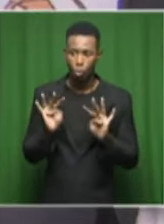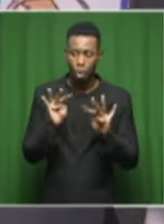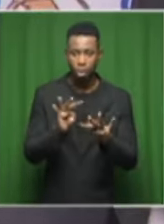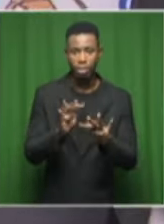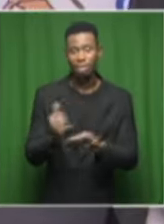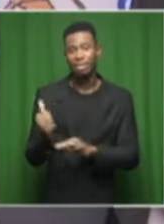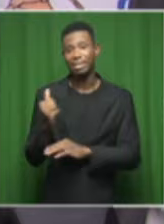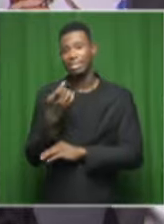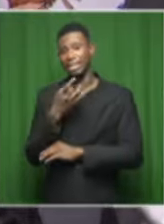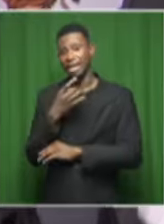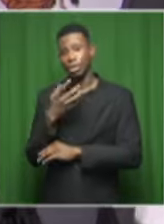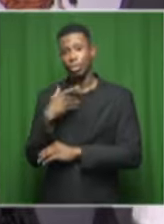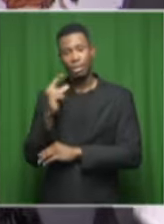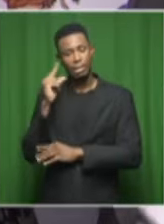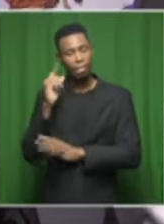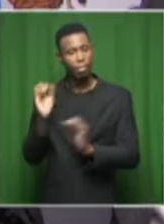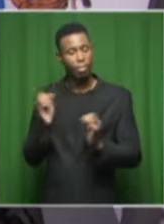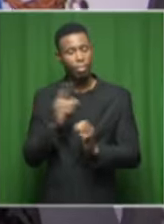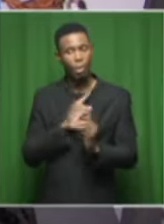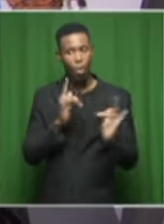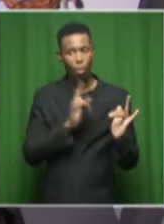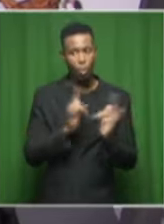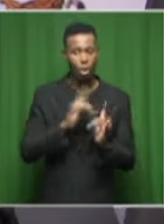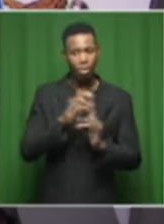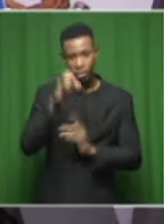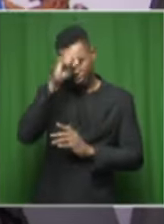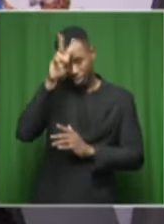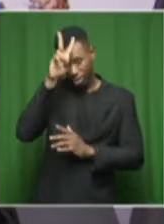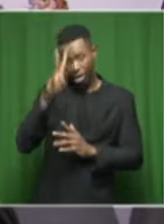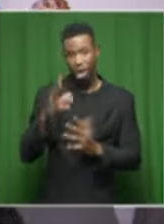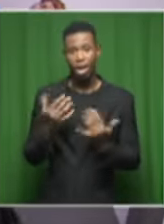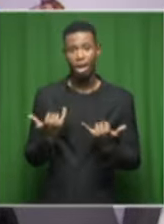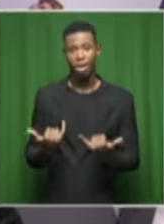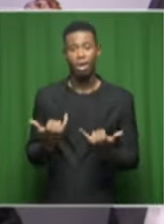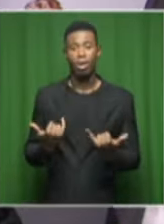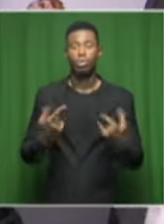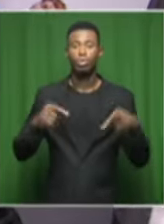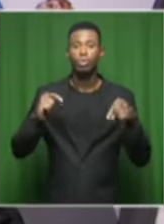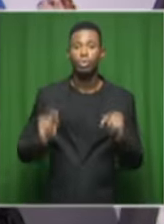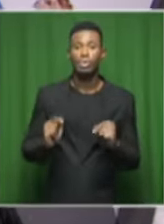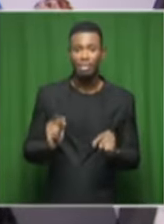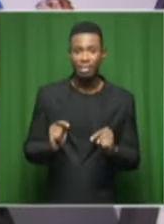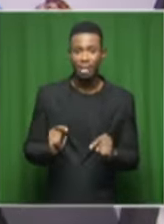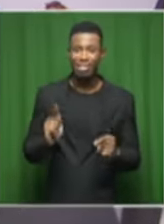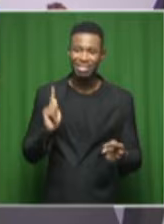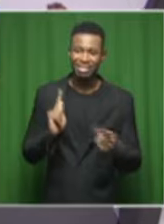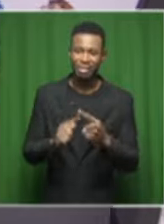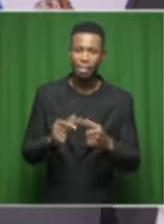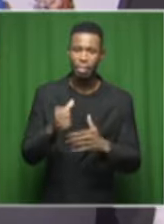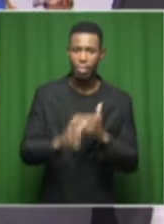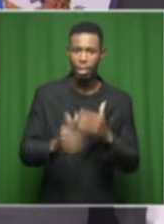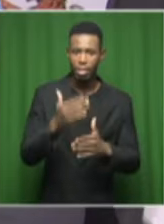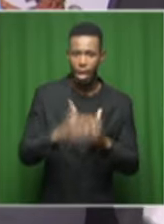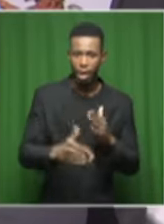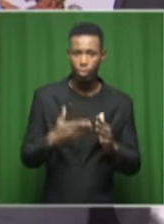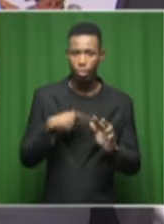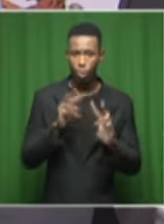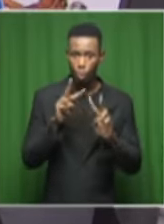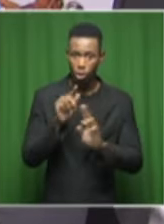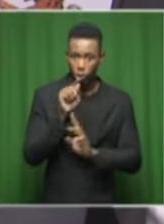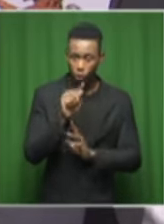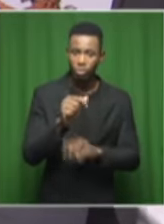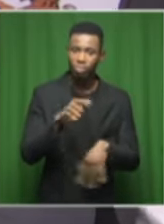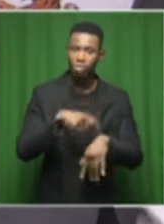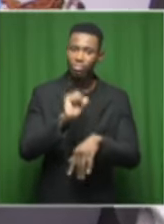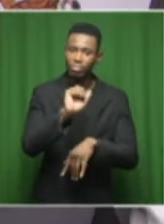didn't sleep. We were watching the Springboks now today. Until the end of the month, we're watching you. This is your time. So